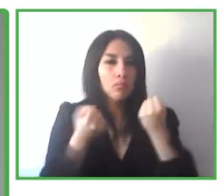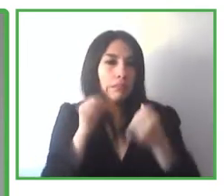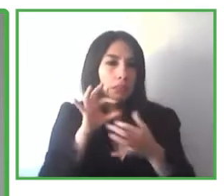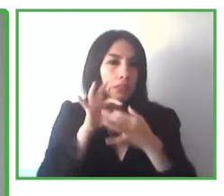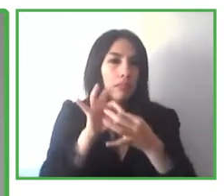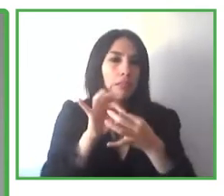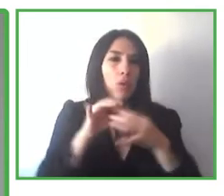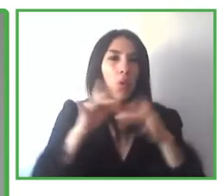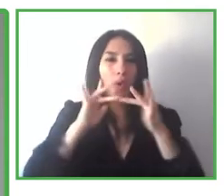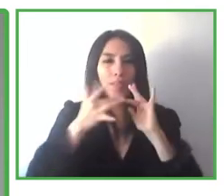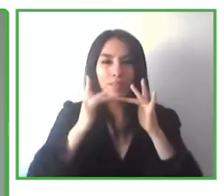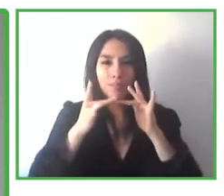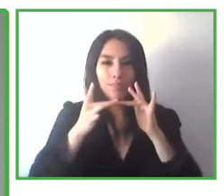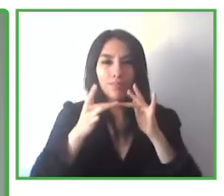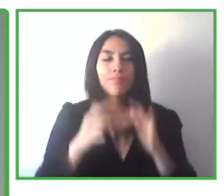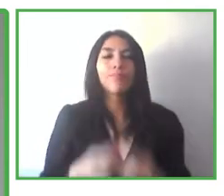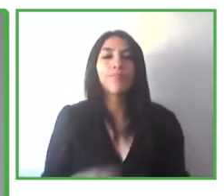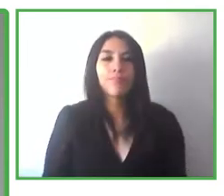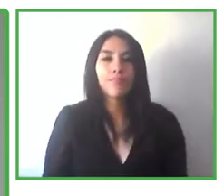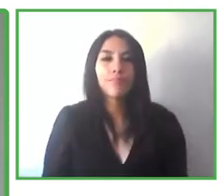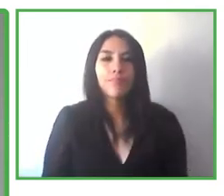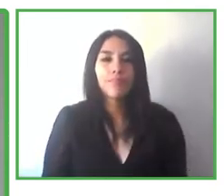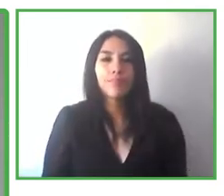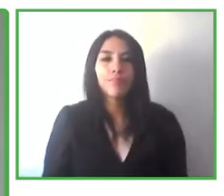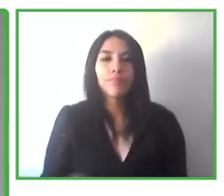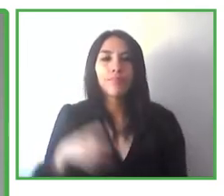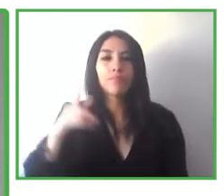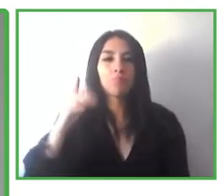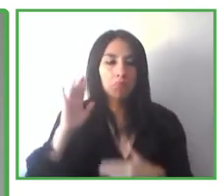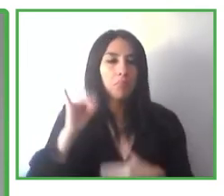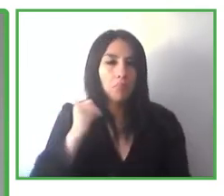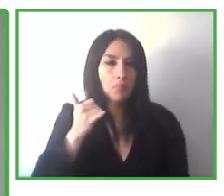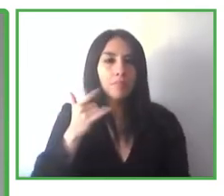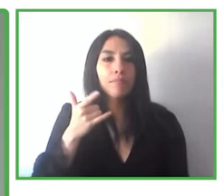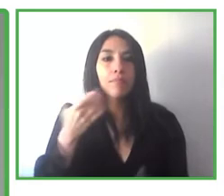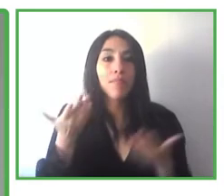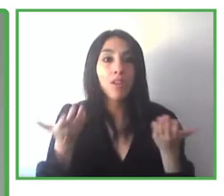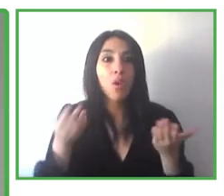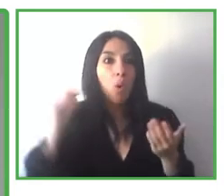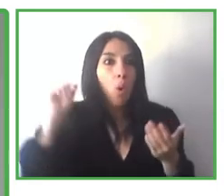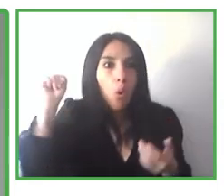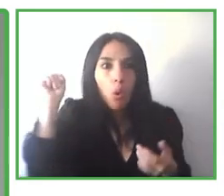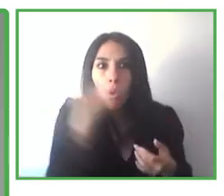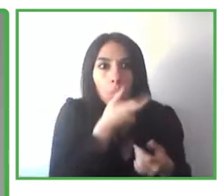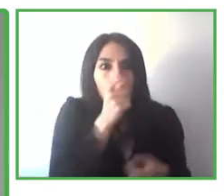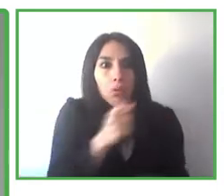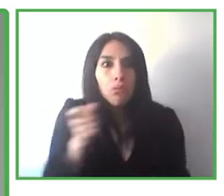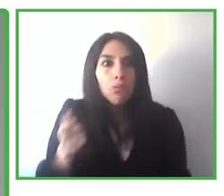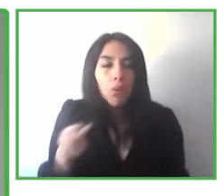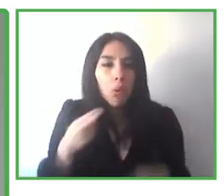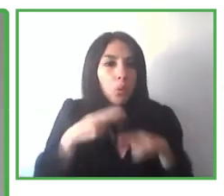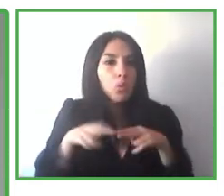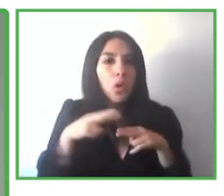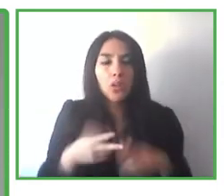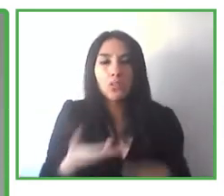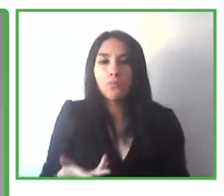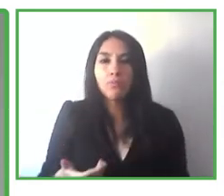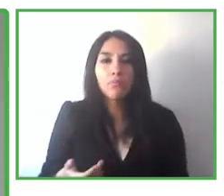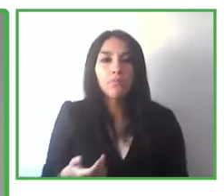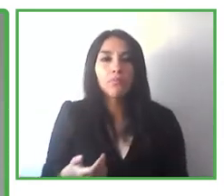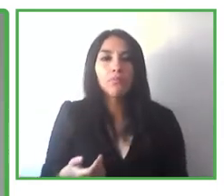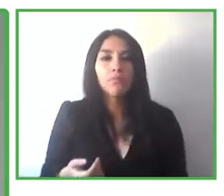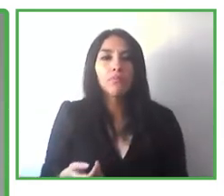2020. But it is believed that they will be in the future for the benefit of all the users. And we know that all the emerging technologies